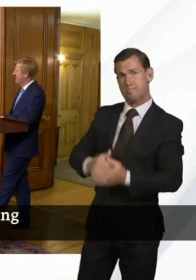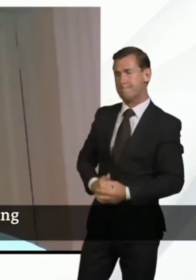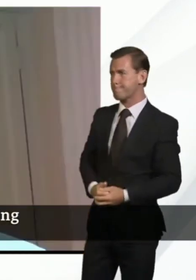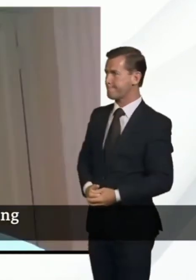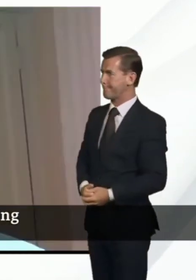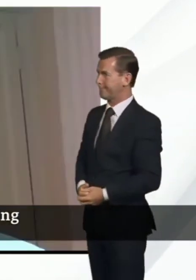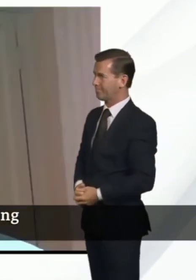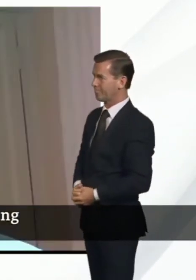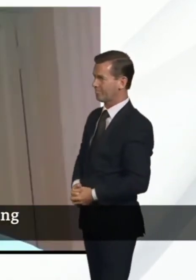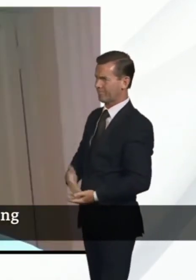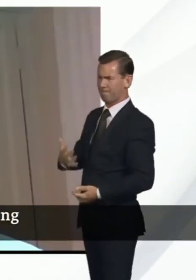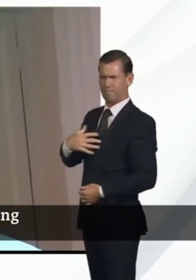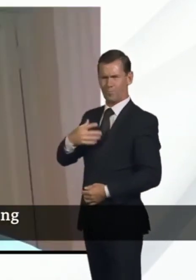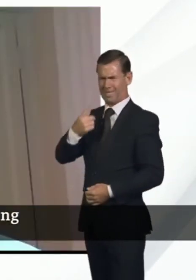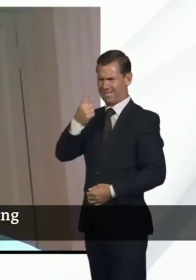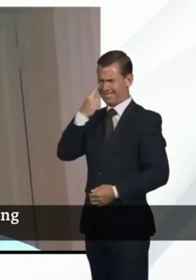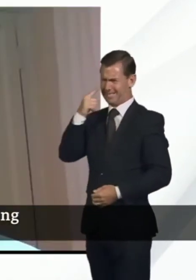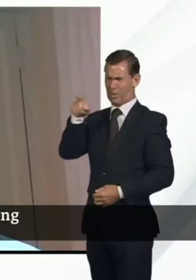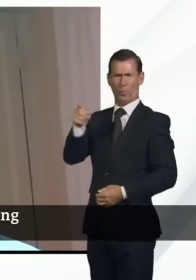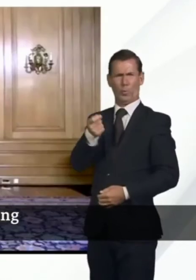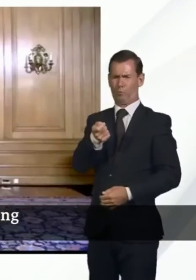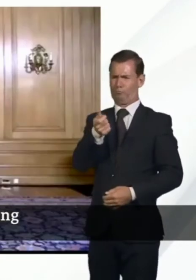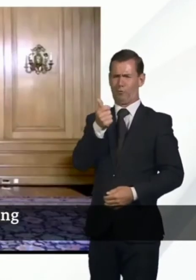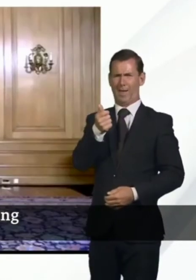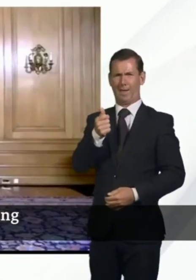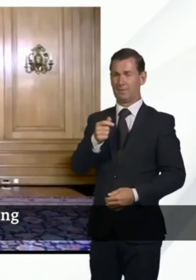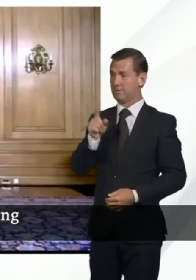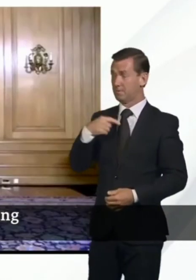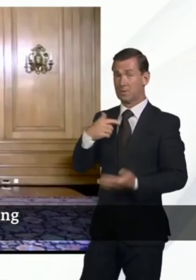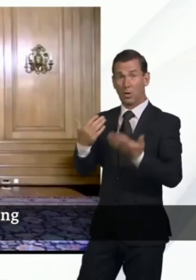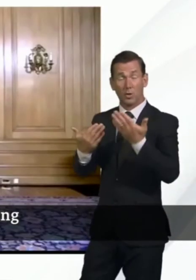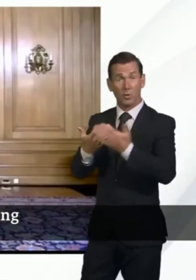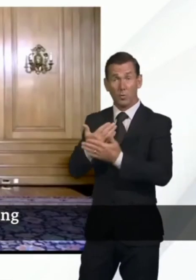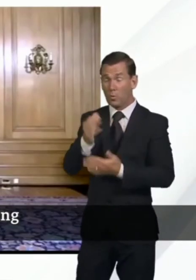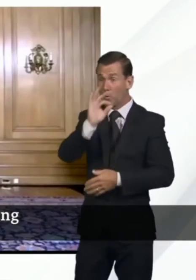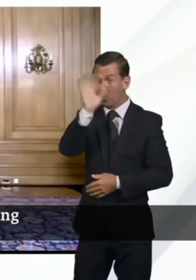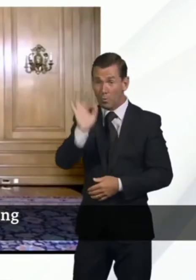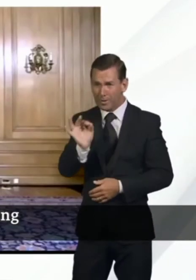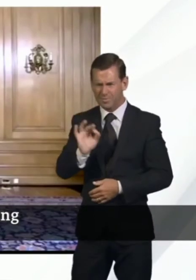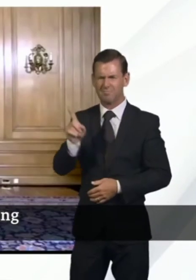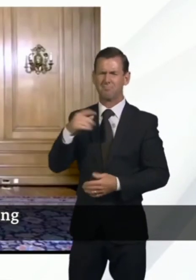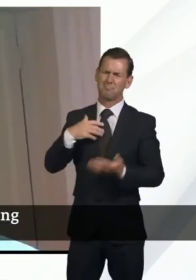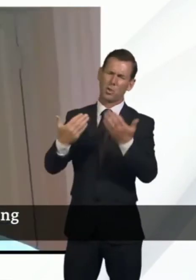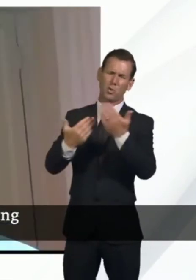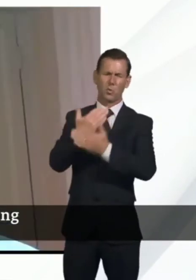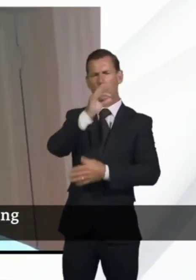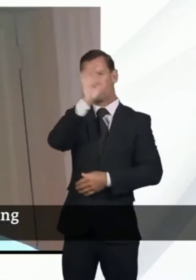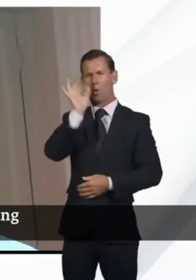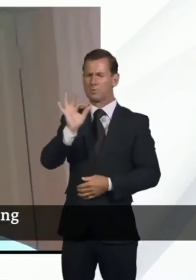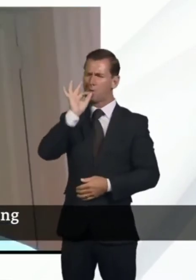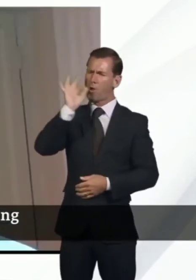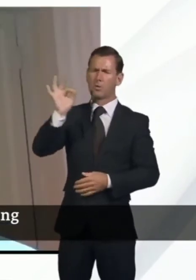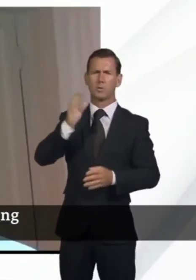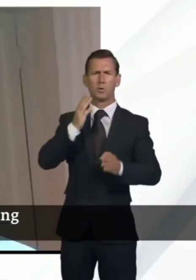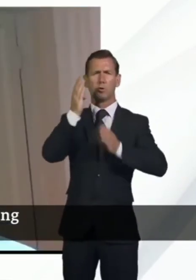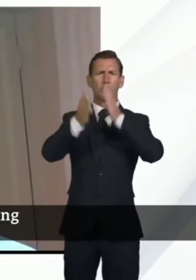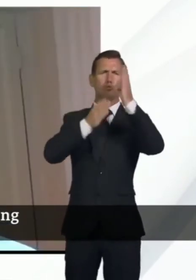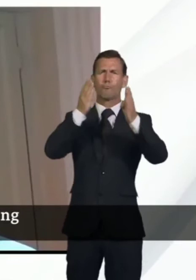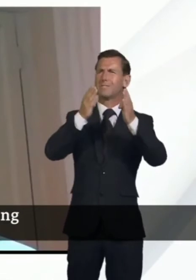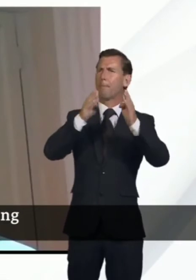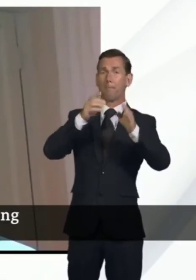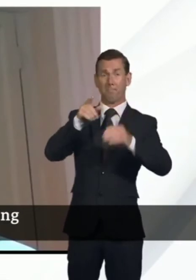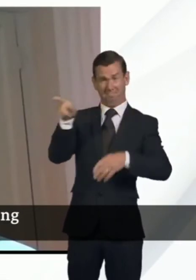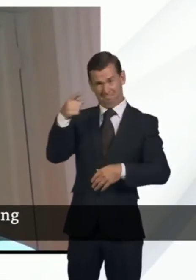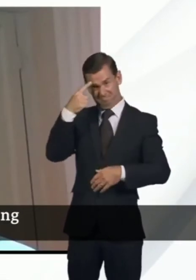you very often Secretary of State so there's supposed to be a follow-up not a new question but I'm going to ask you a new question anyway about tourism is there any chance of us getting